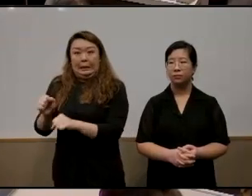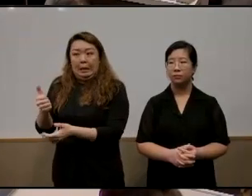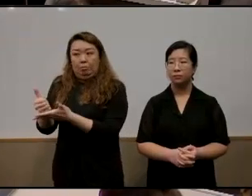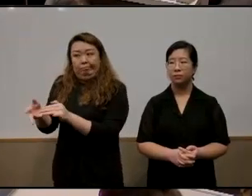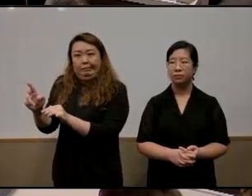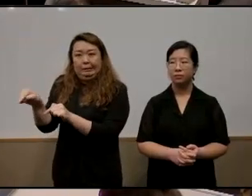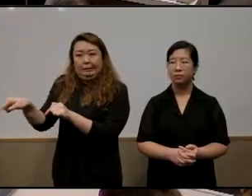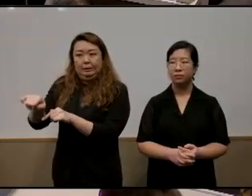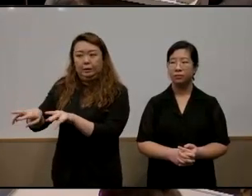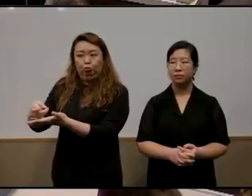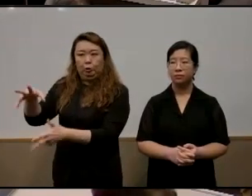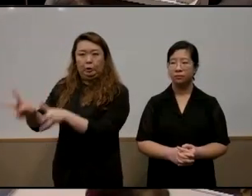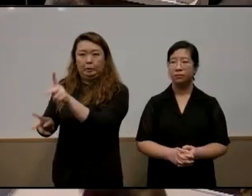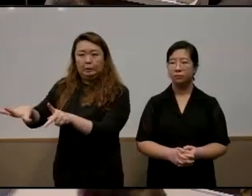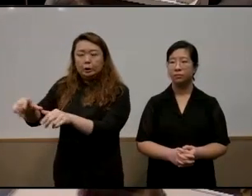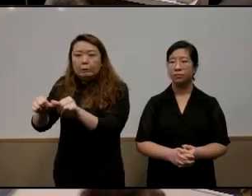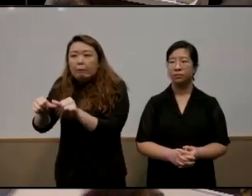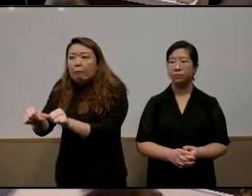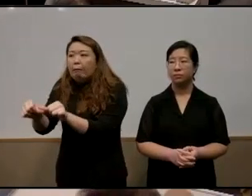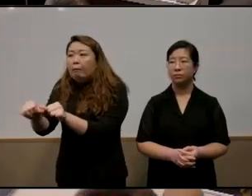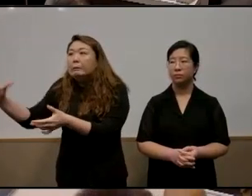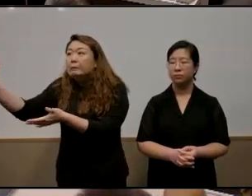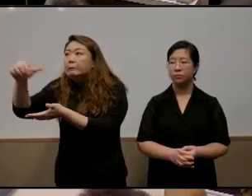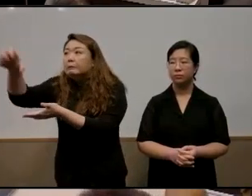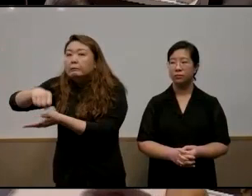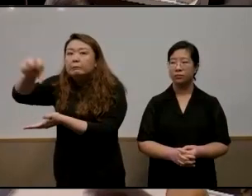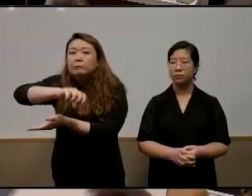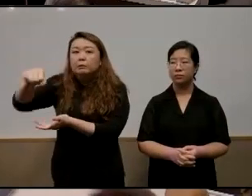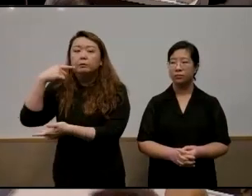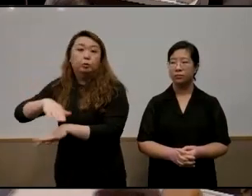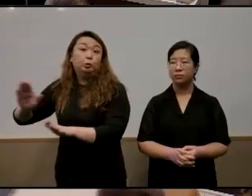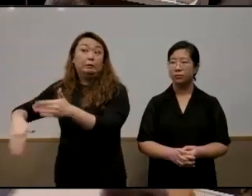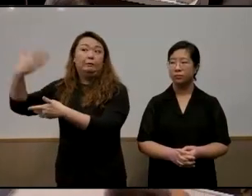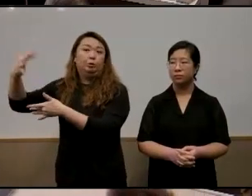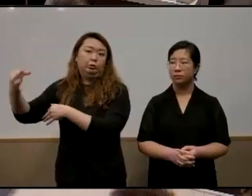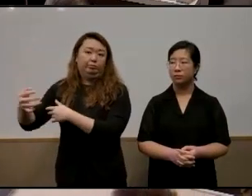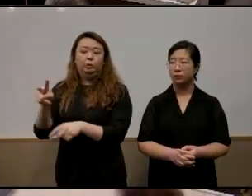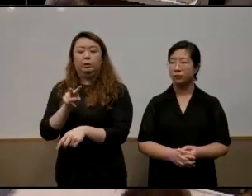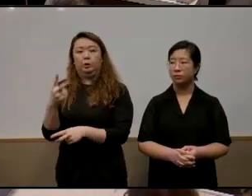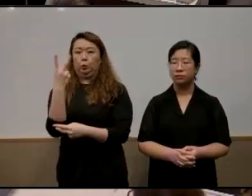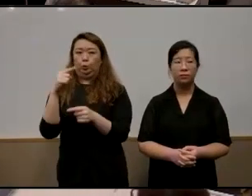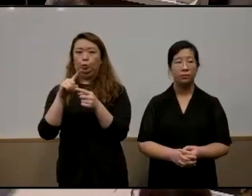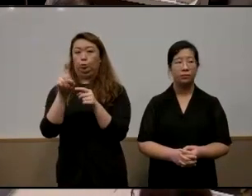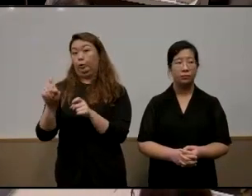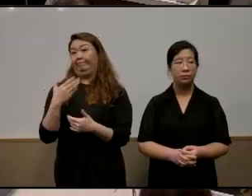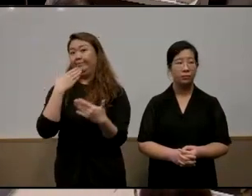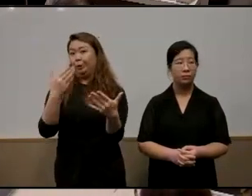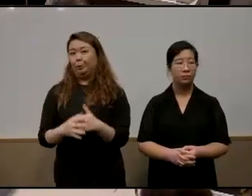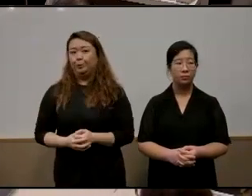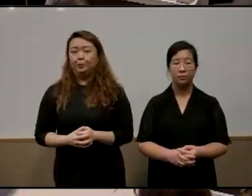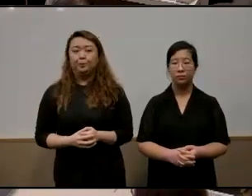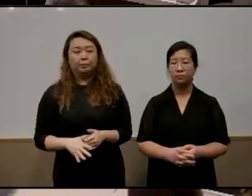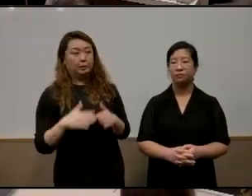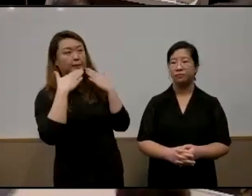uh that well-to-do families continue to get you know for their kids in the next generation so these are two questions thank you thank you very much